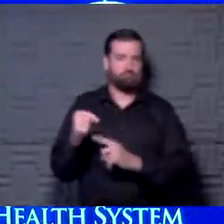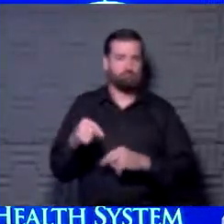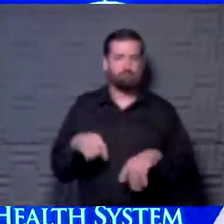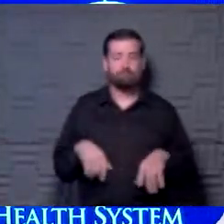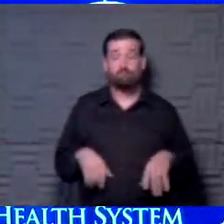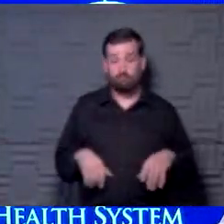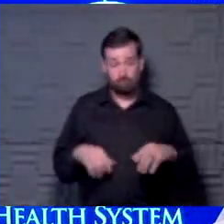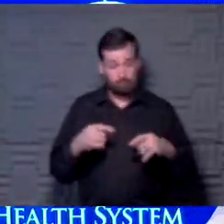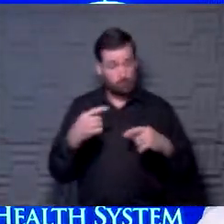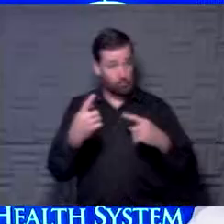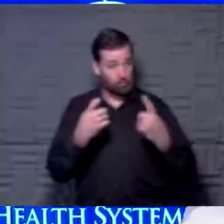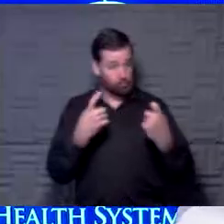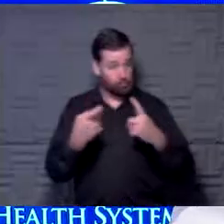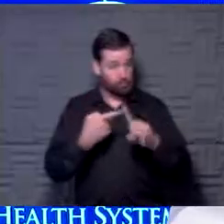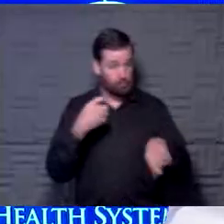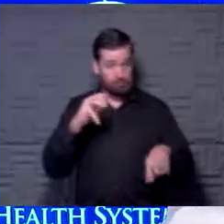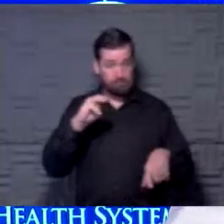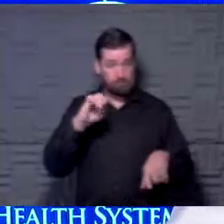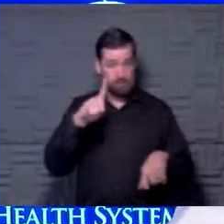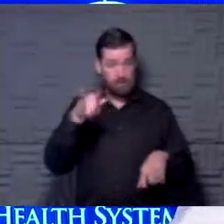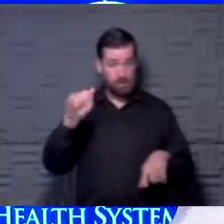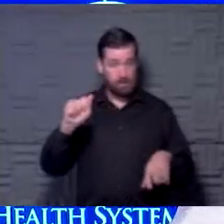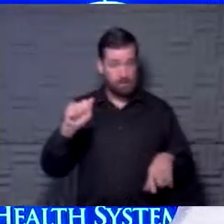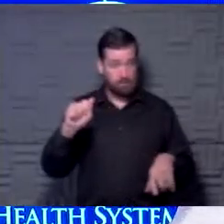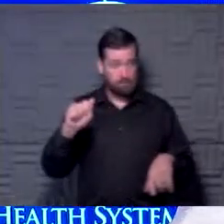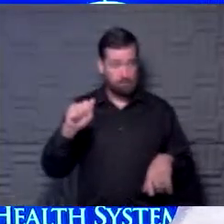I wonder if there's questions out there now from our media friends.